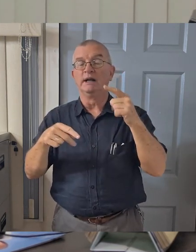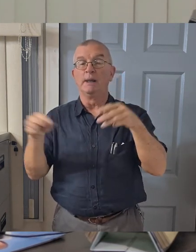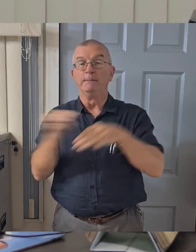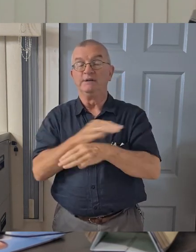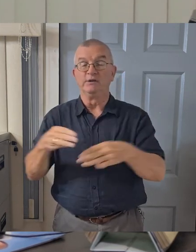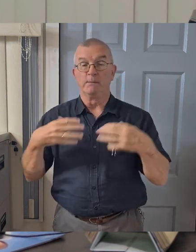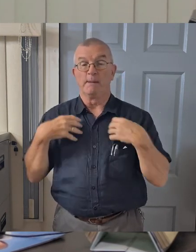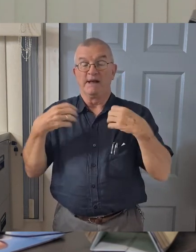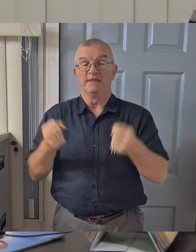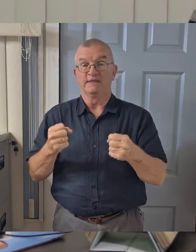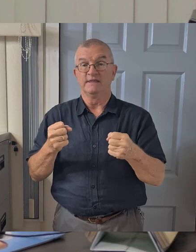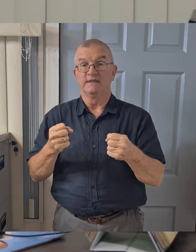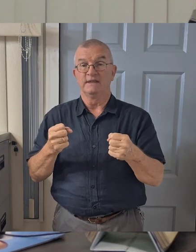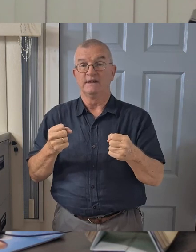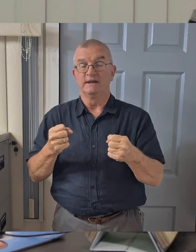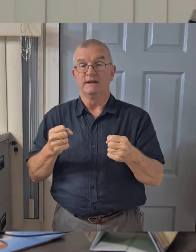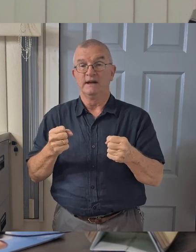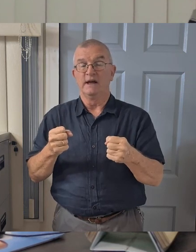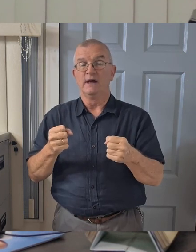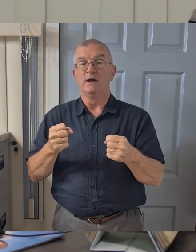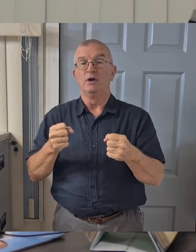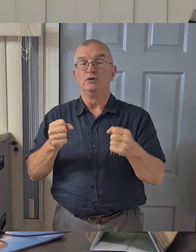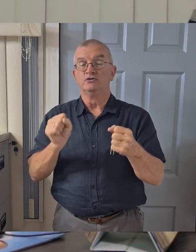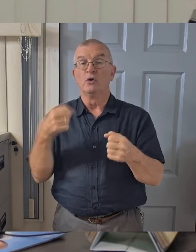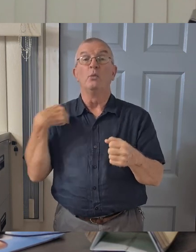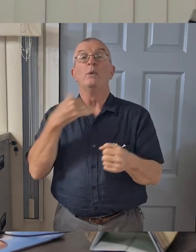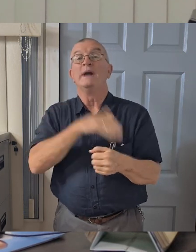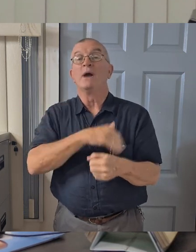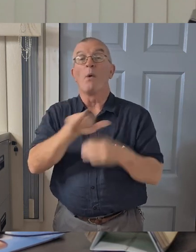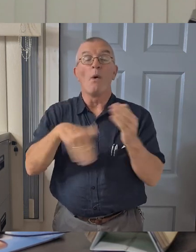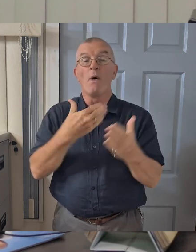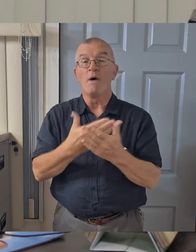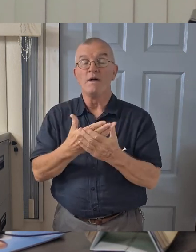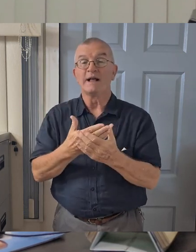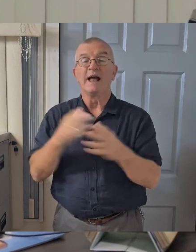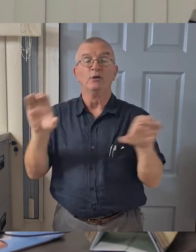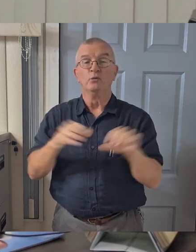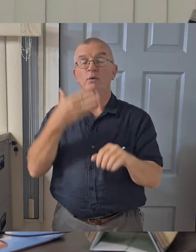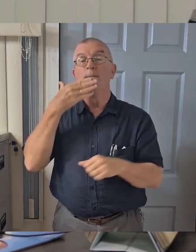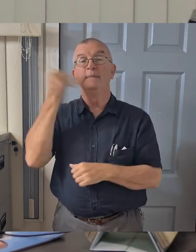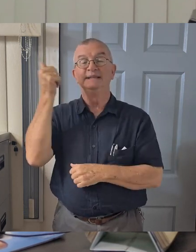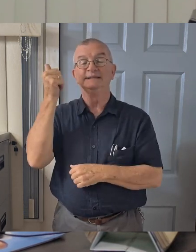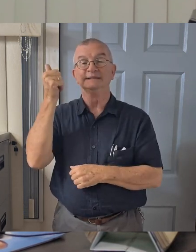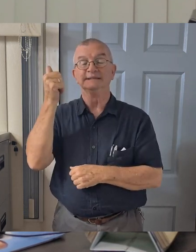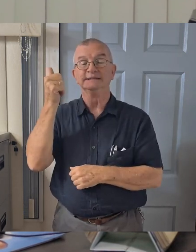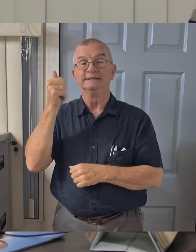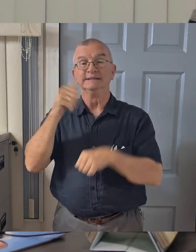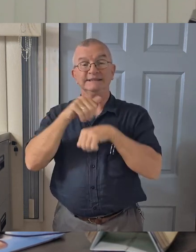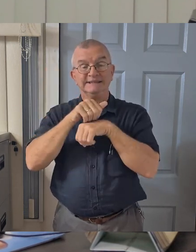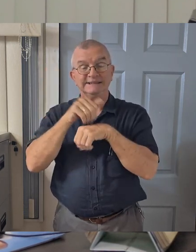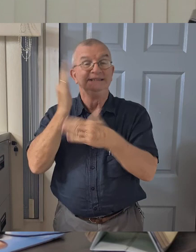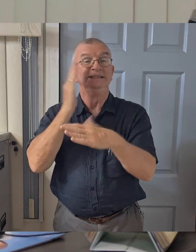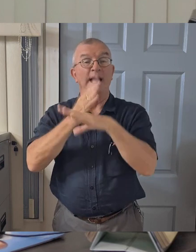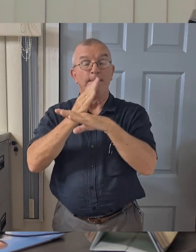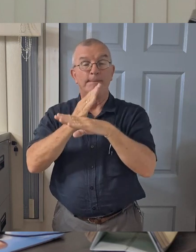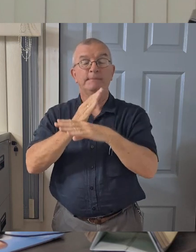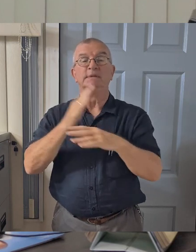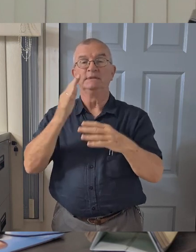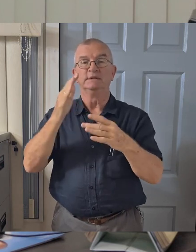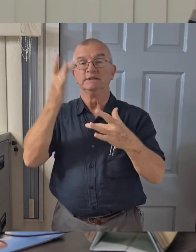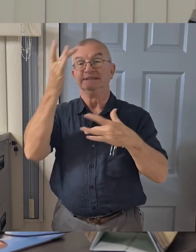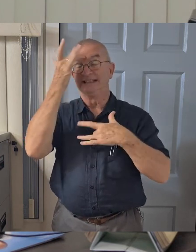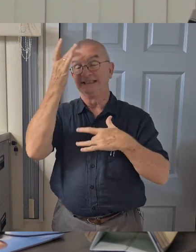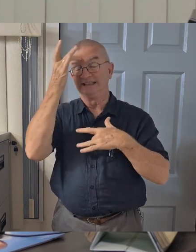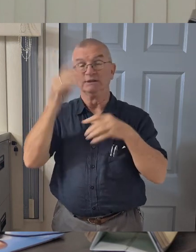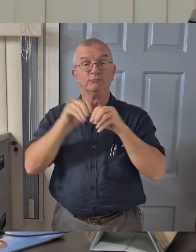of Public Health and provided by them so that we all can do our best to stem the flow and spread of the